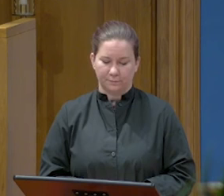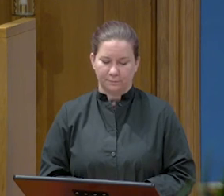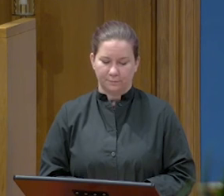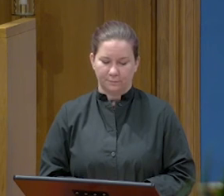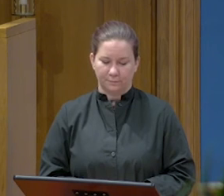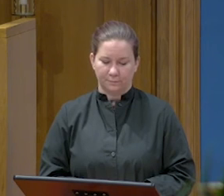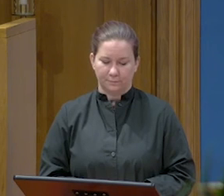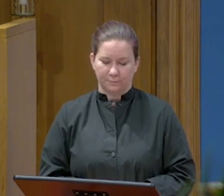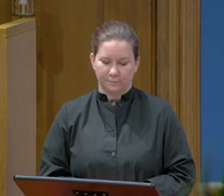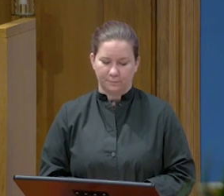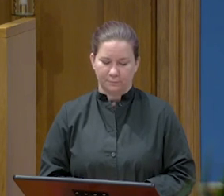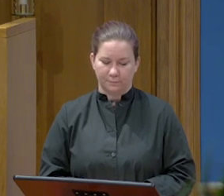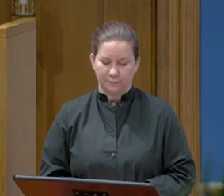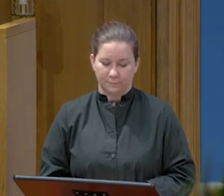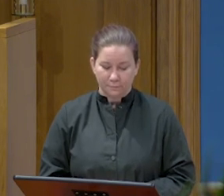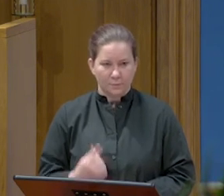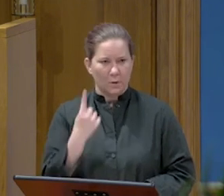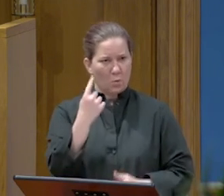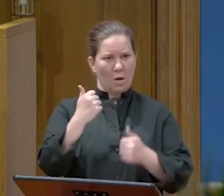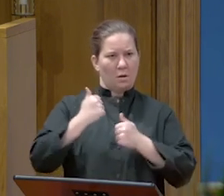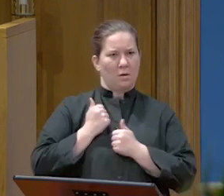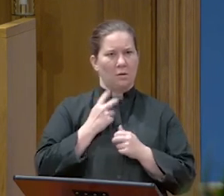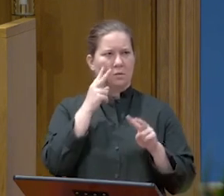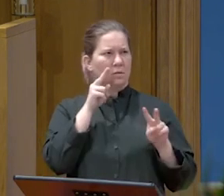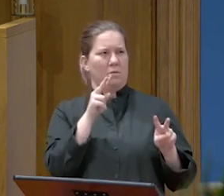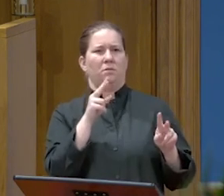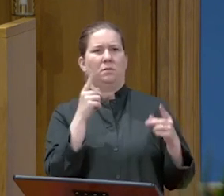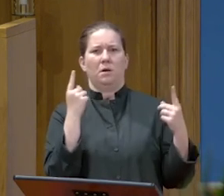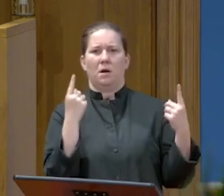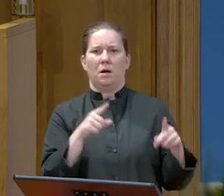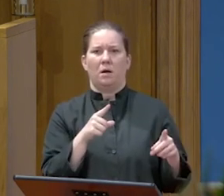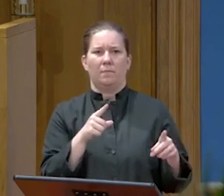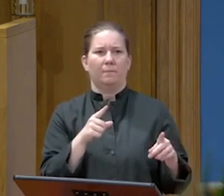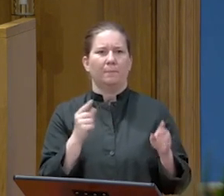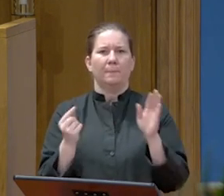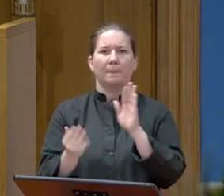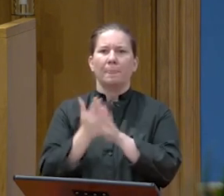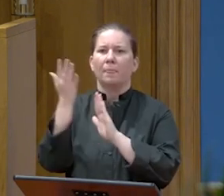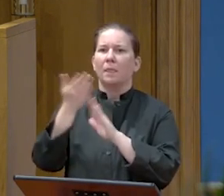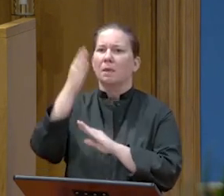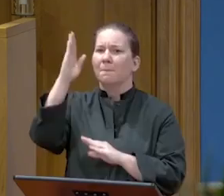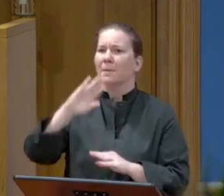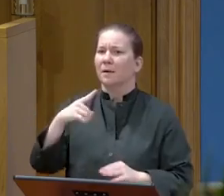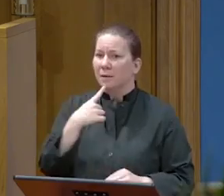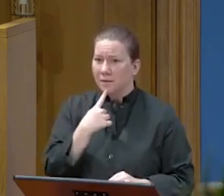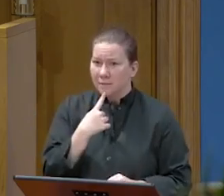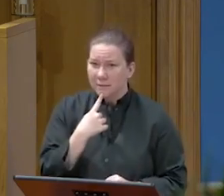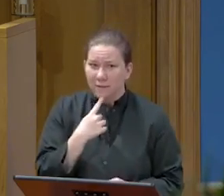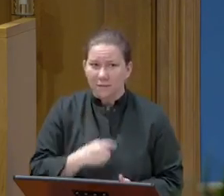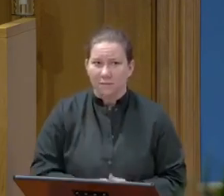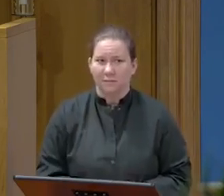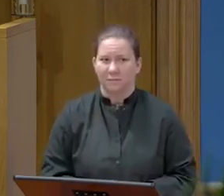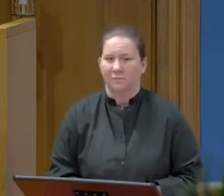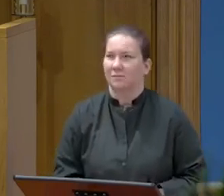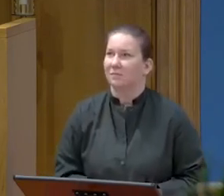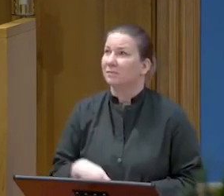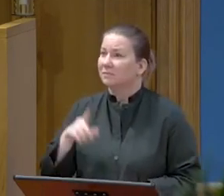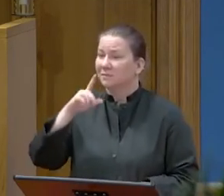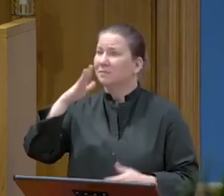When the centurion saw what had taken place, he praised God and said, Certainly,